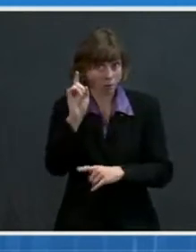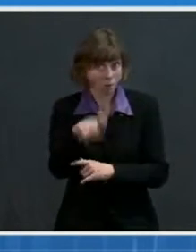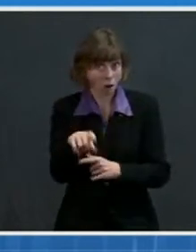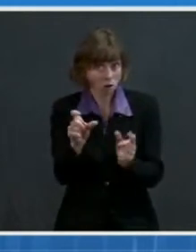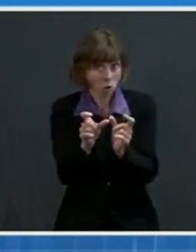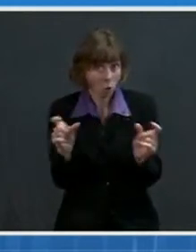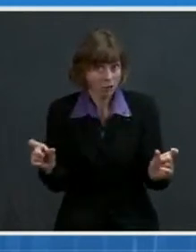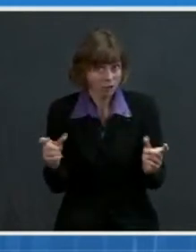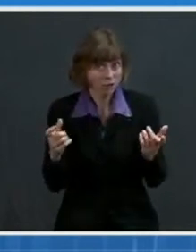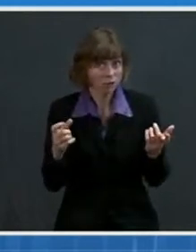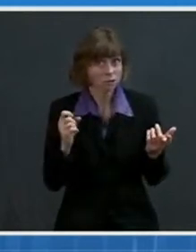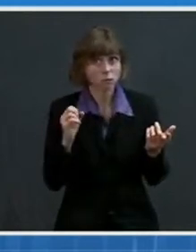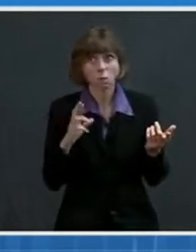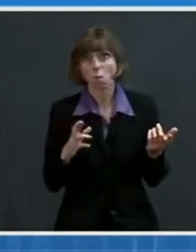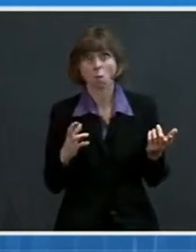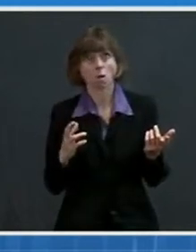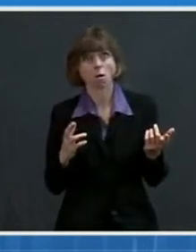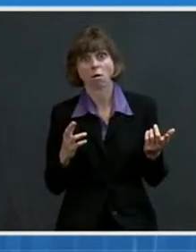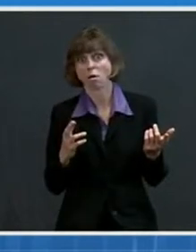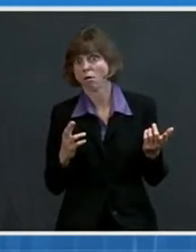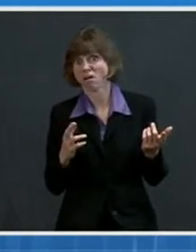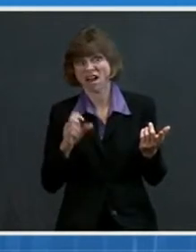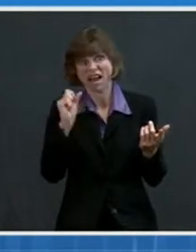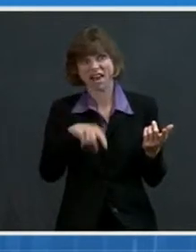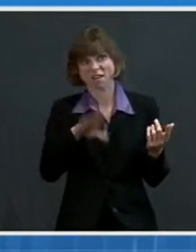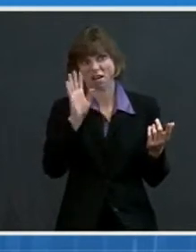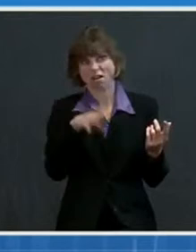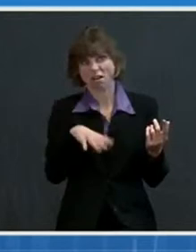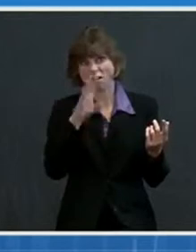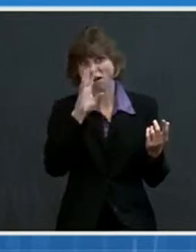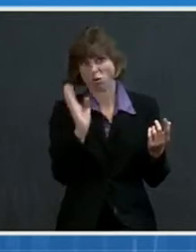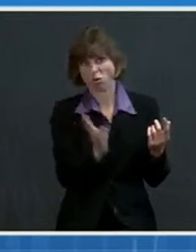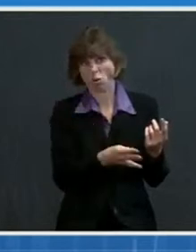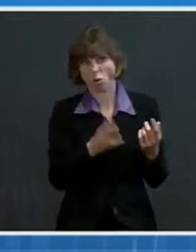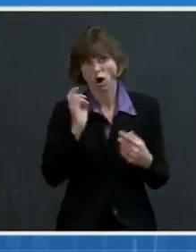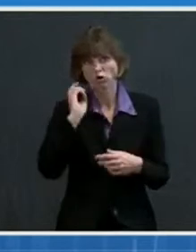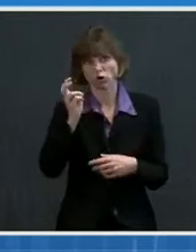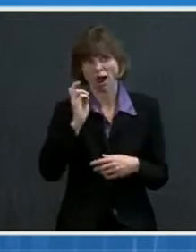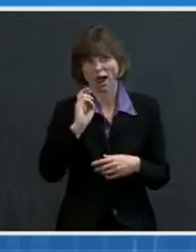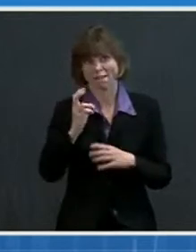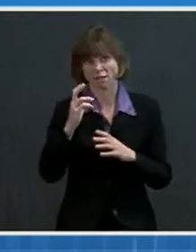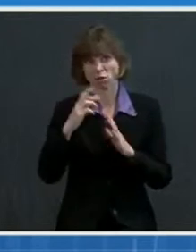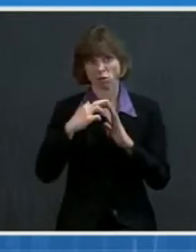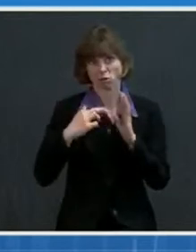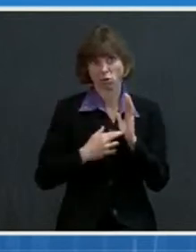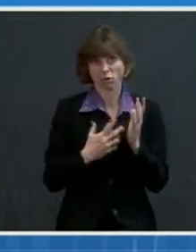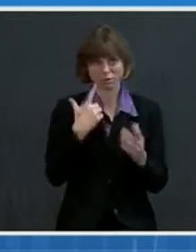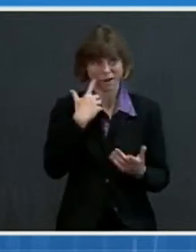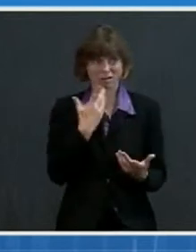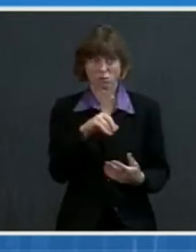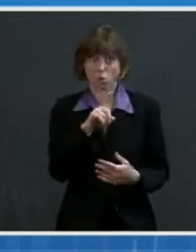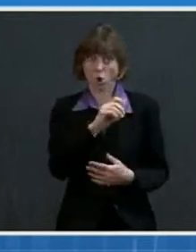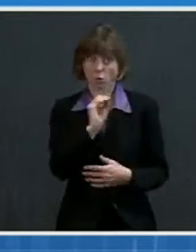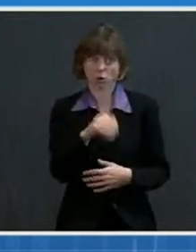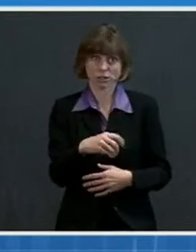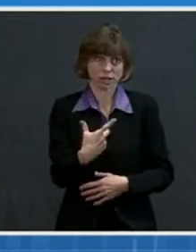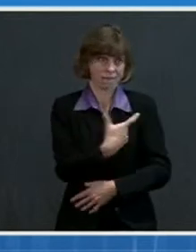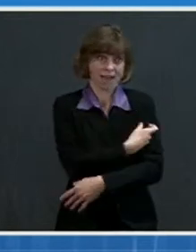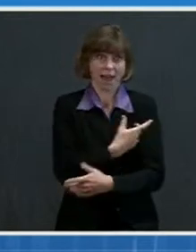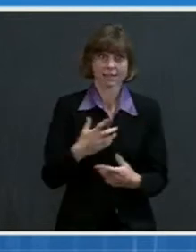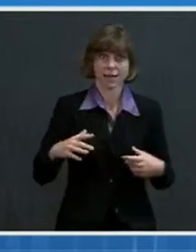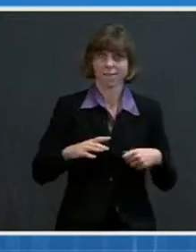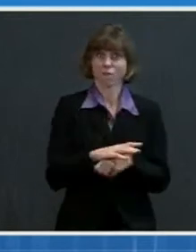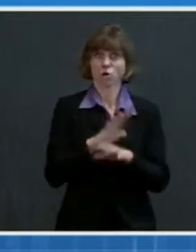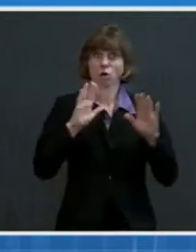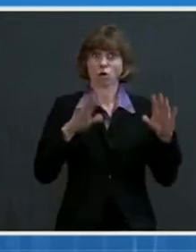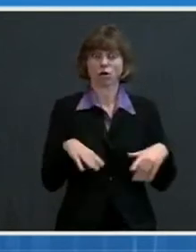or at this point, can they sort of disregard those travel restrictions if they've been vaccinated and have been fully vaccinated waiting those two weeks after